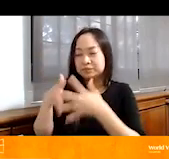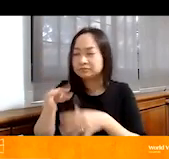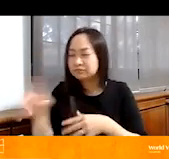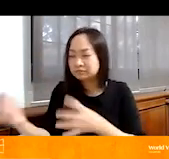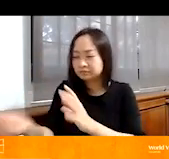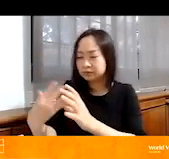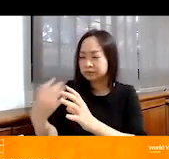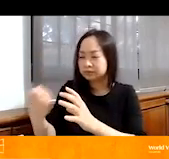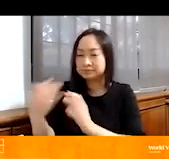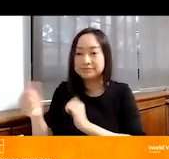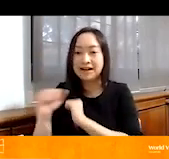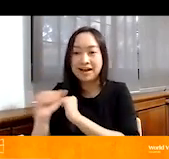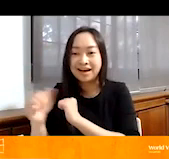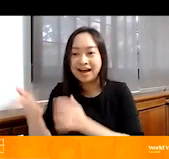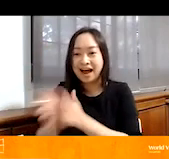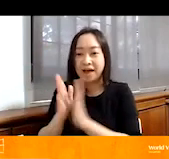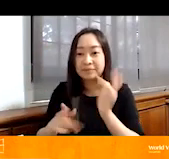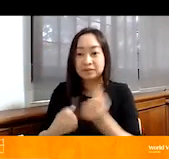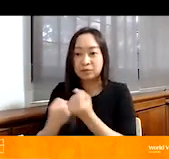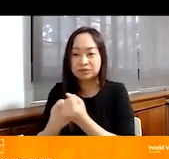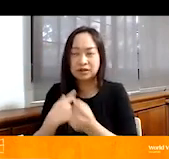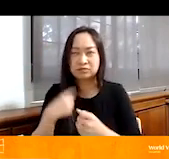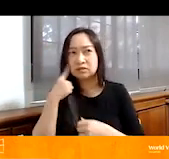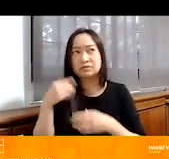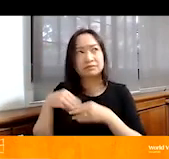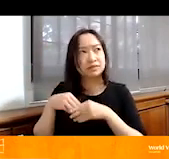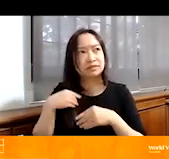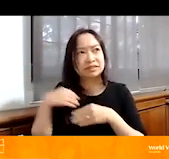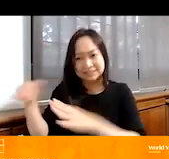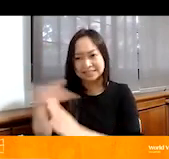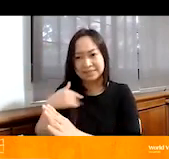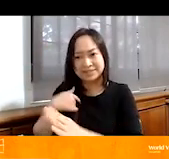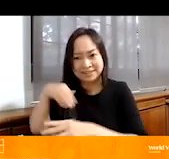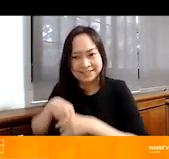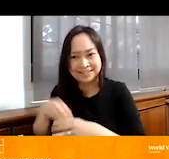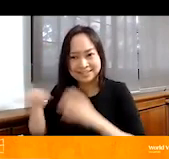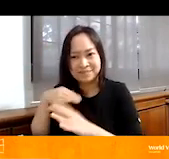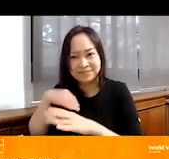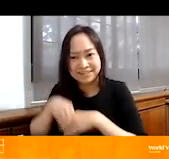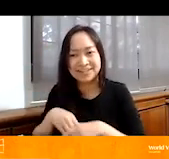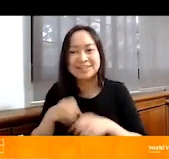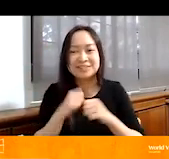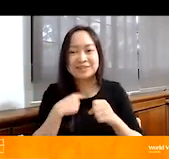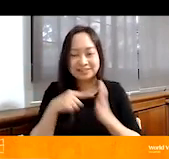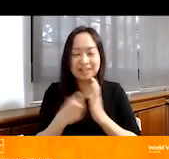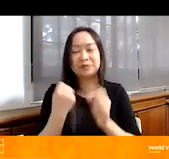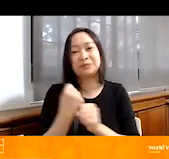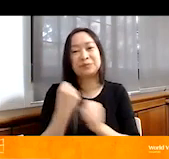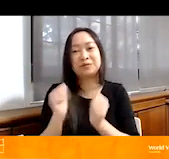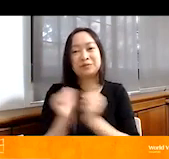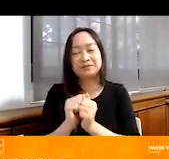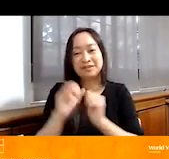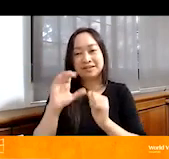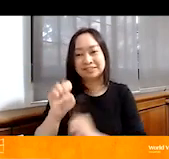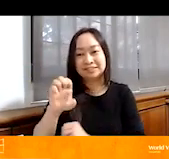people to sponsor. And I was always thinking, send me, send me. And so, I started working actually with a secular